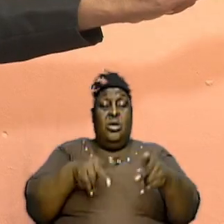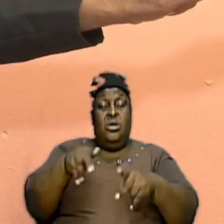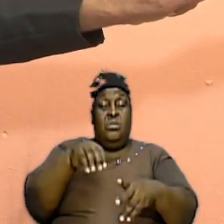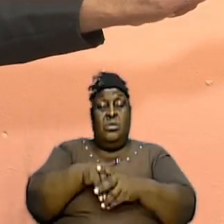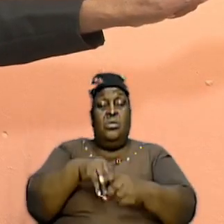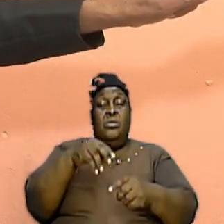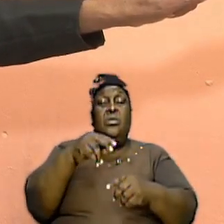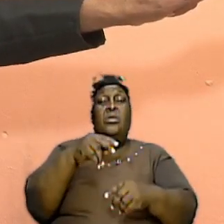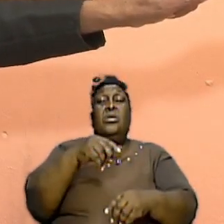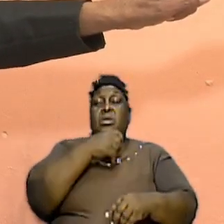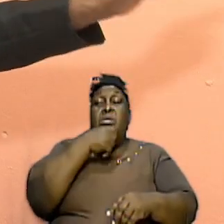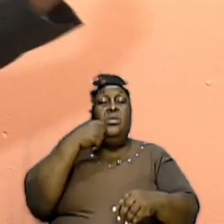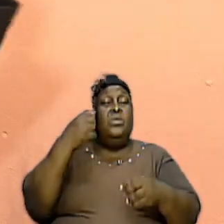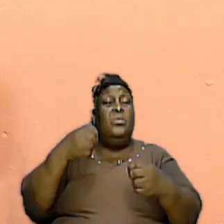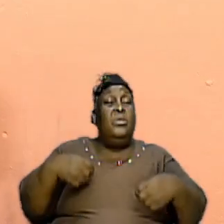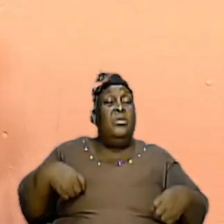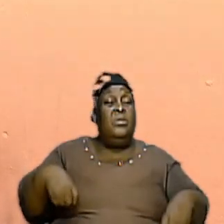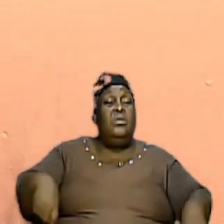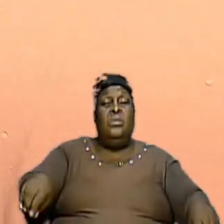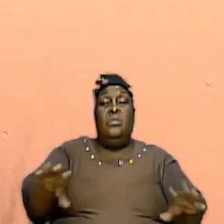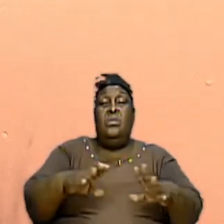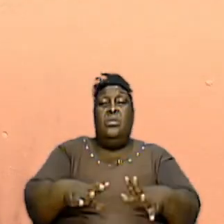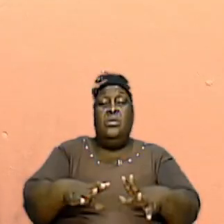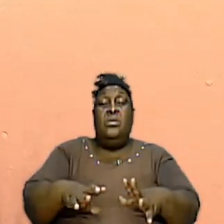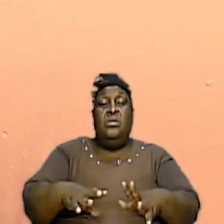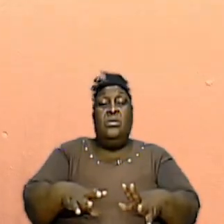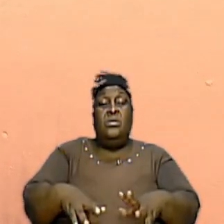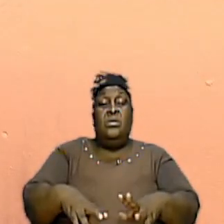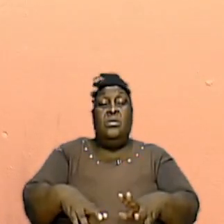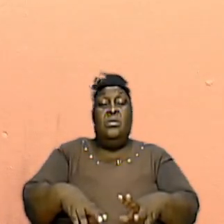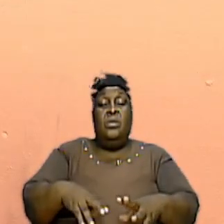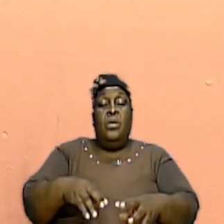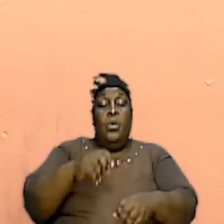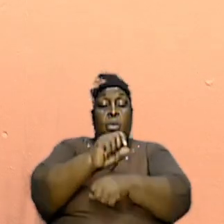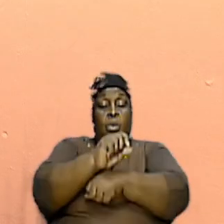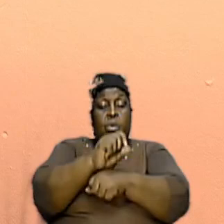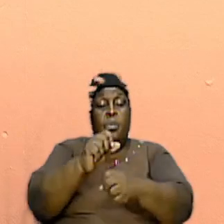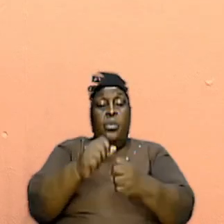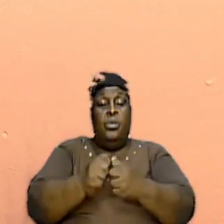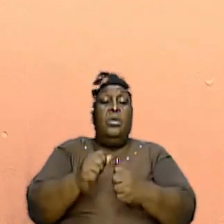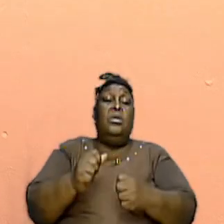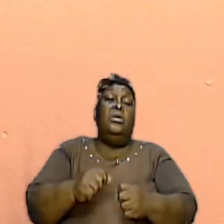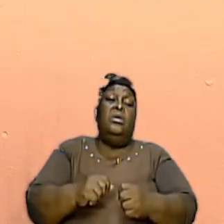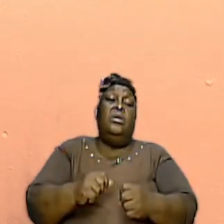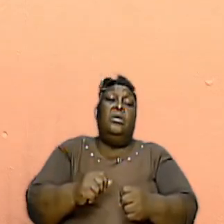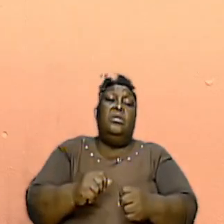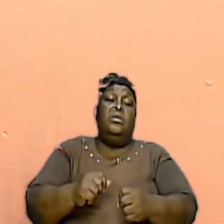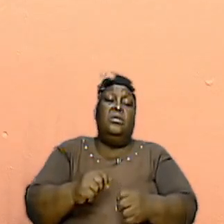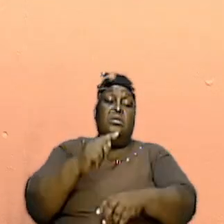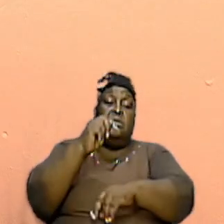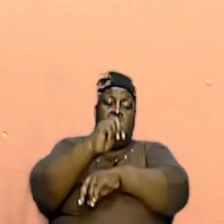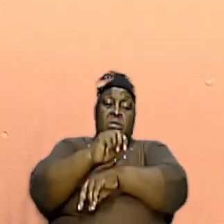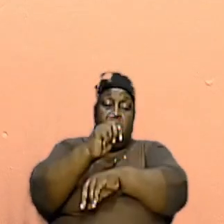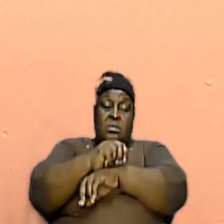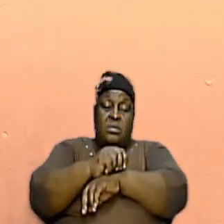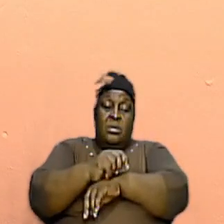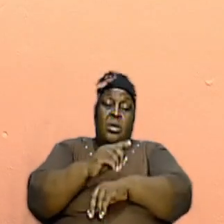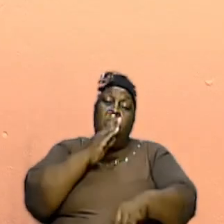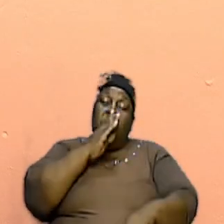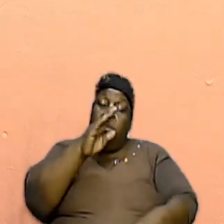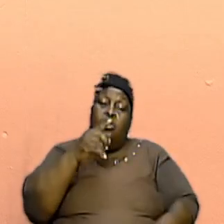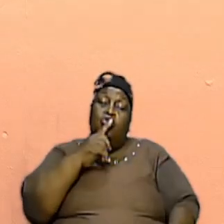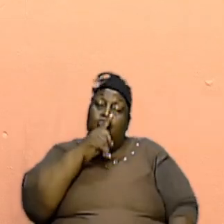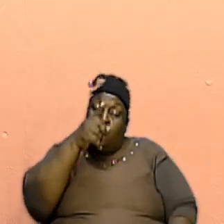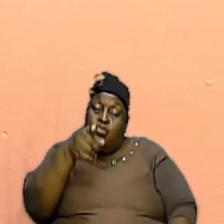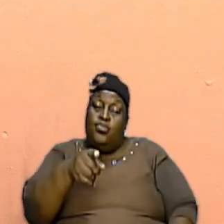the wilderness that dealt in the tabernacle were meticulous we must be as sincere today